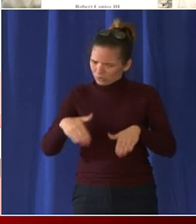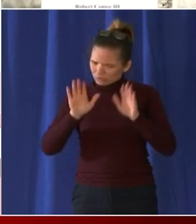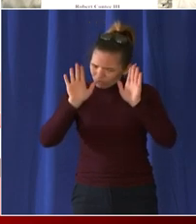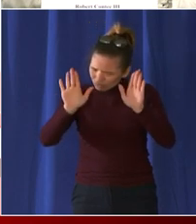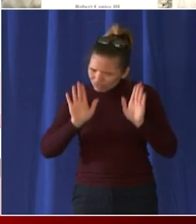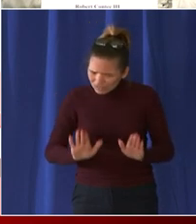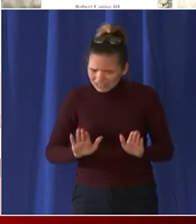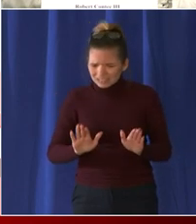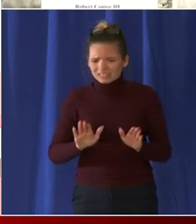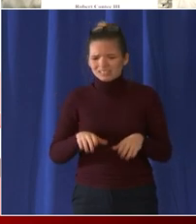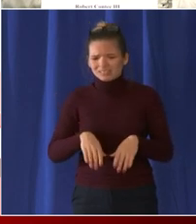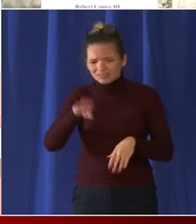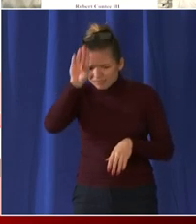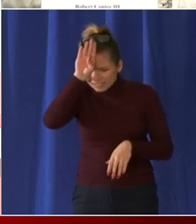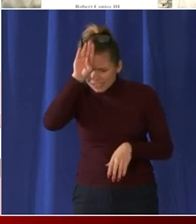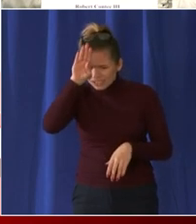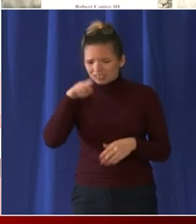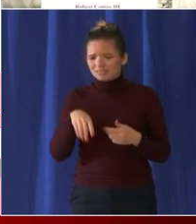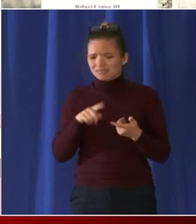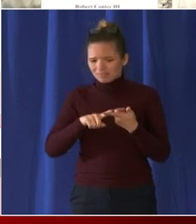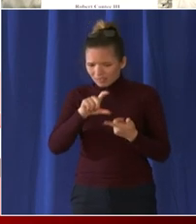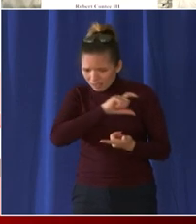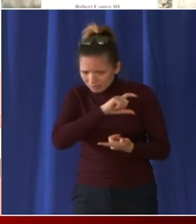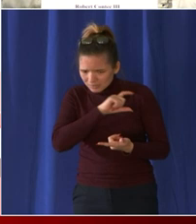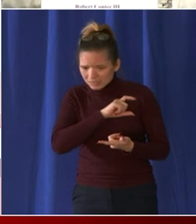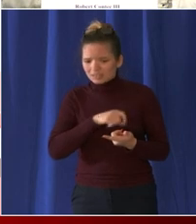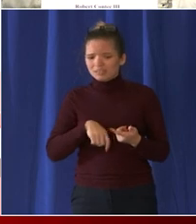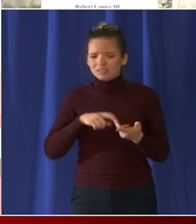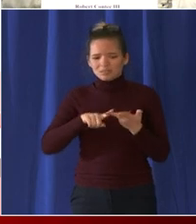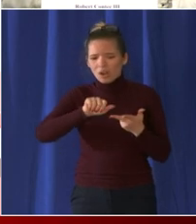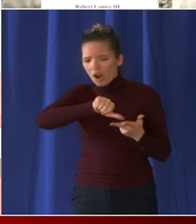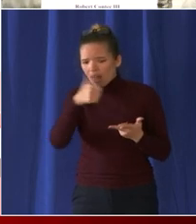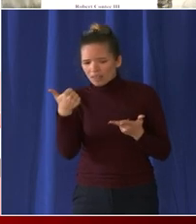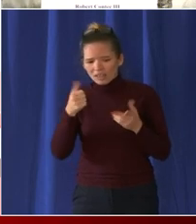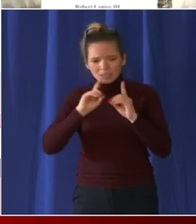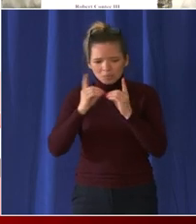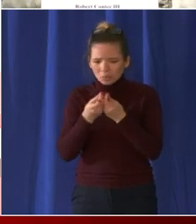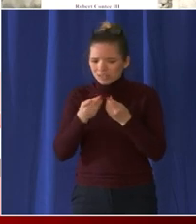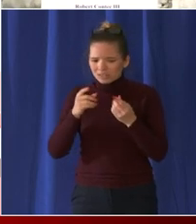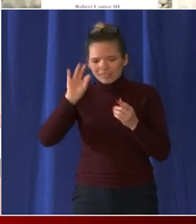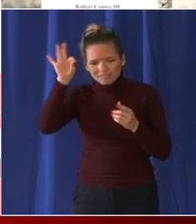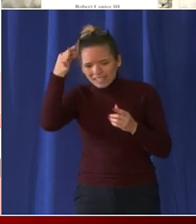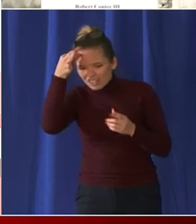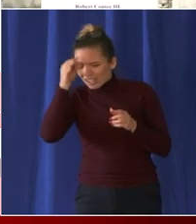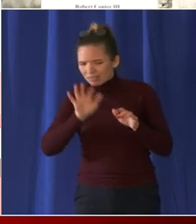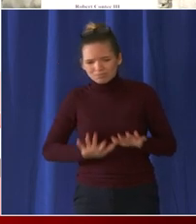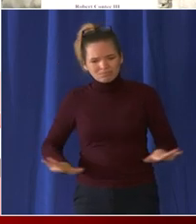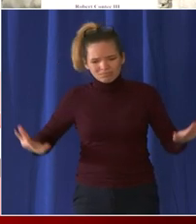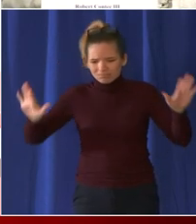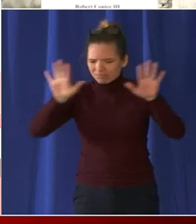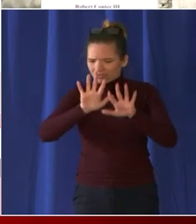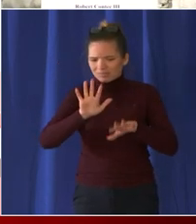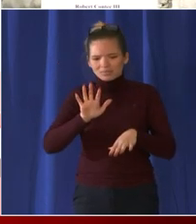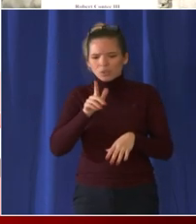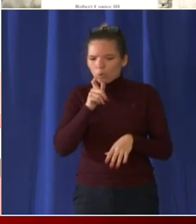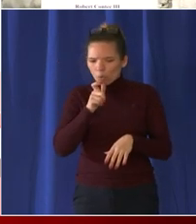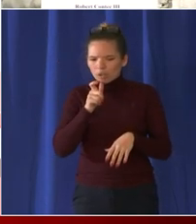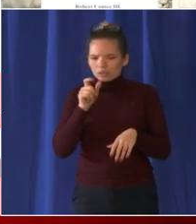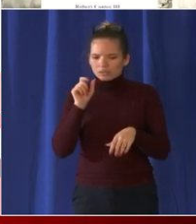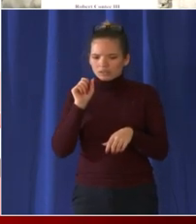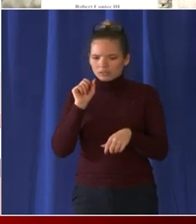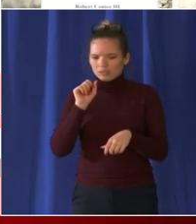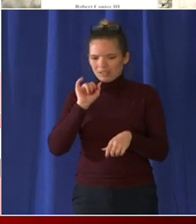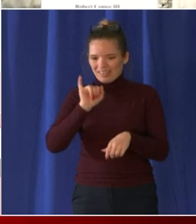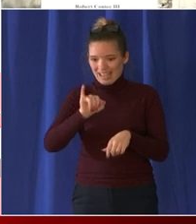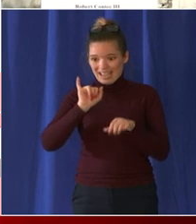fire metropolitan police department officers other police department uh other police departments that responded on that day